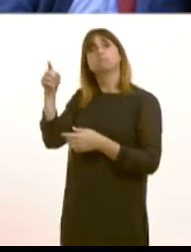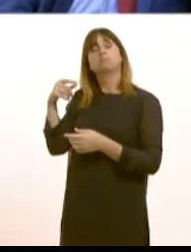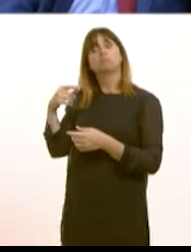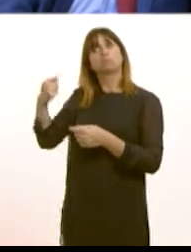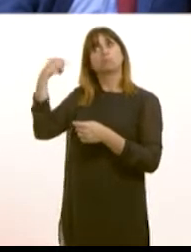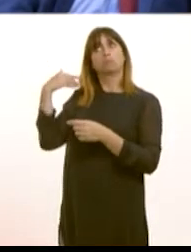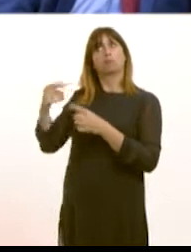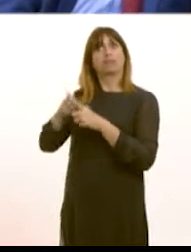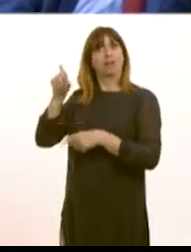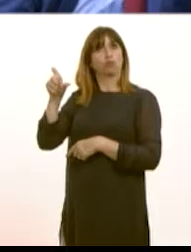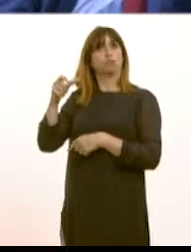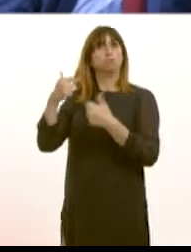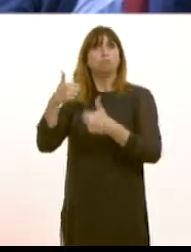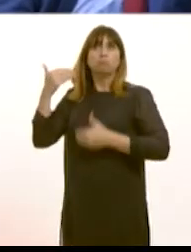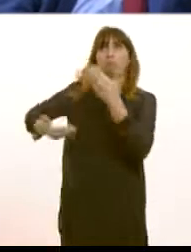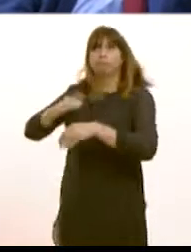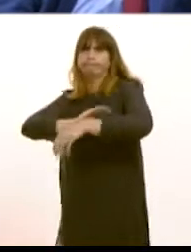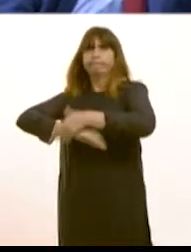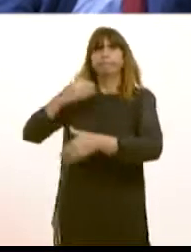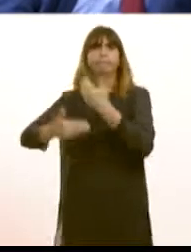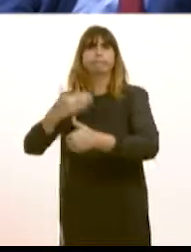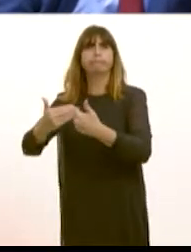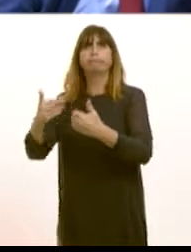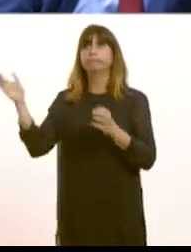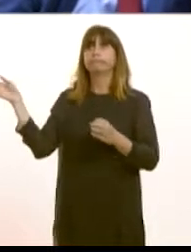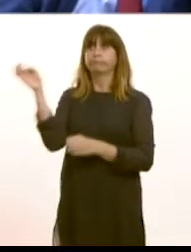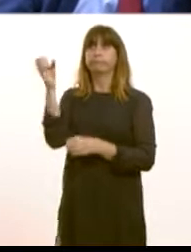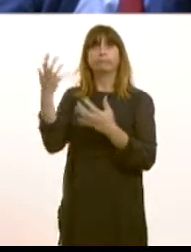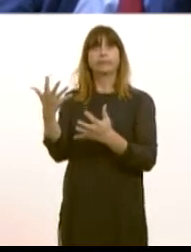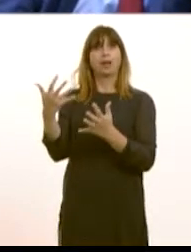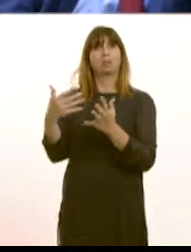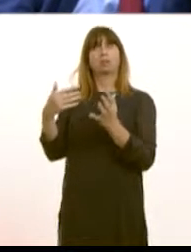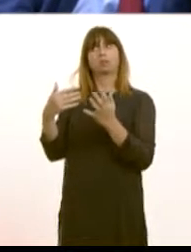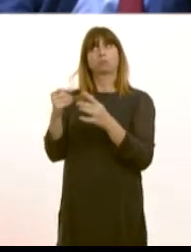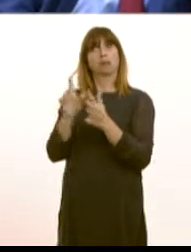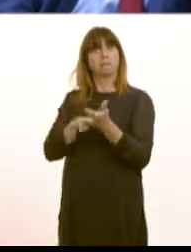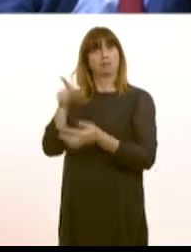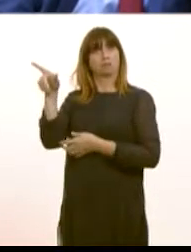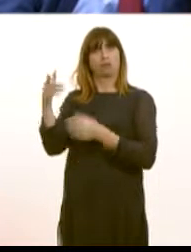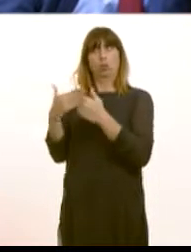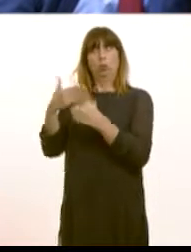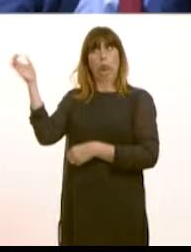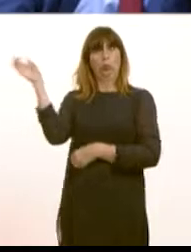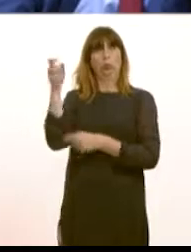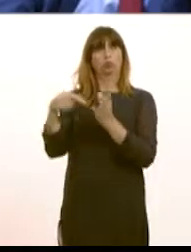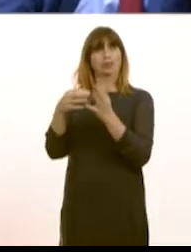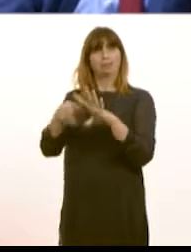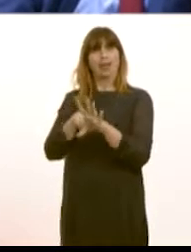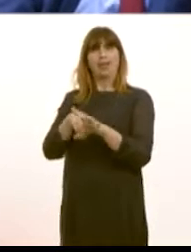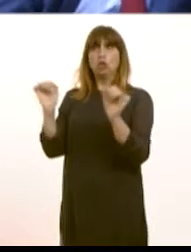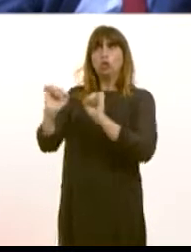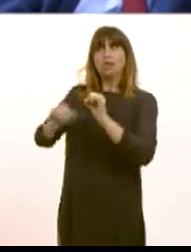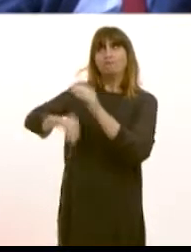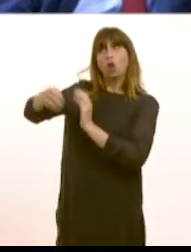regard. We've not heard as much from the current government in terms of these two issues. There have been initial conversations. They've not been